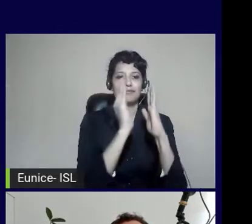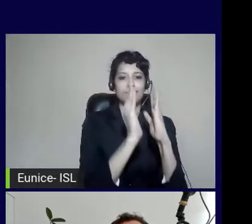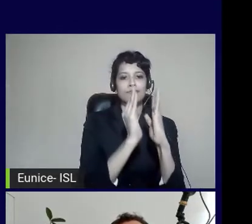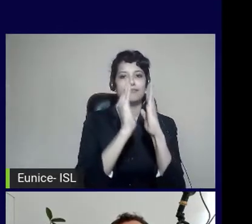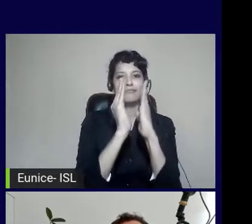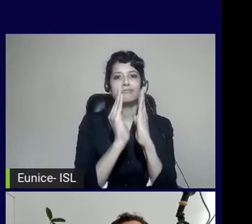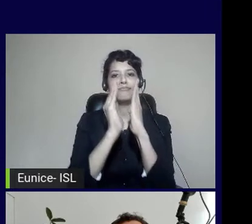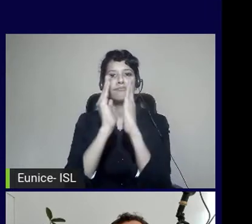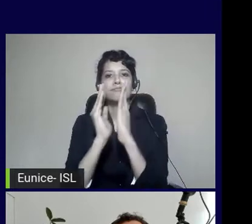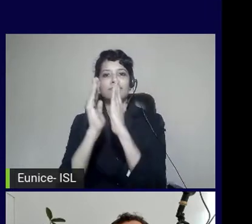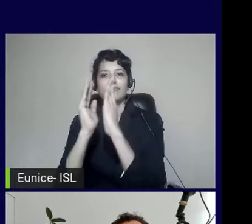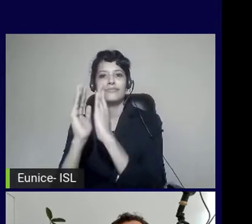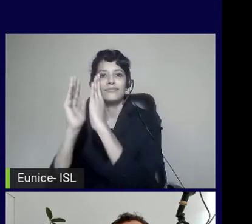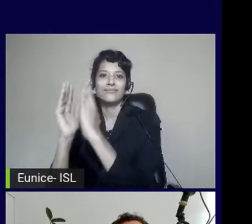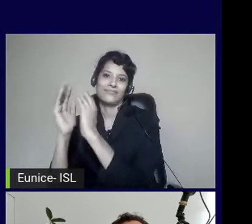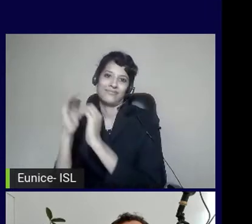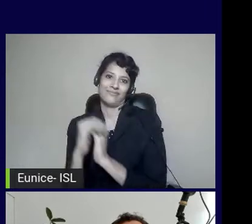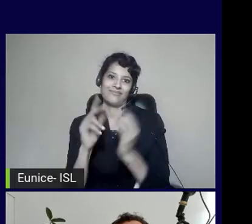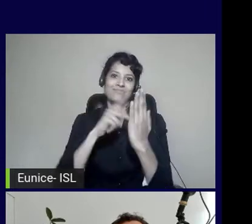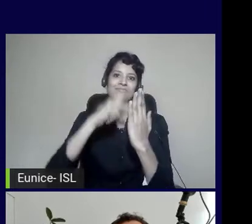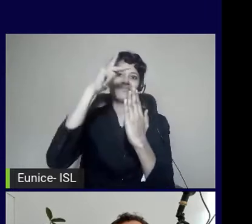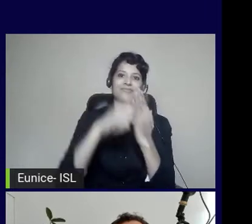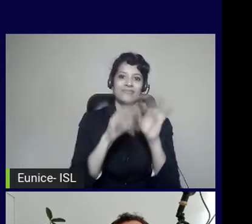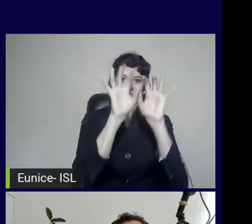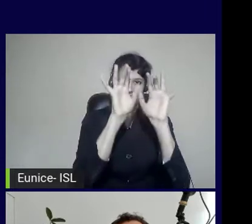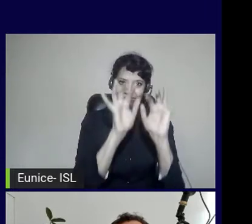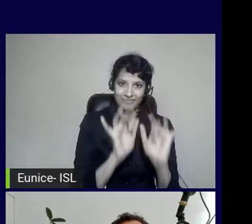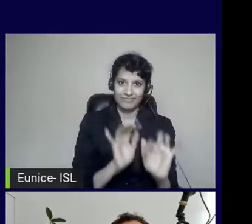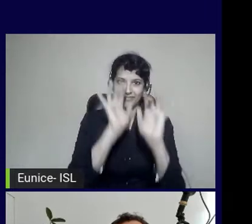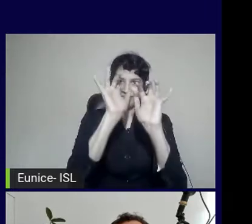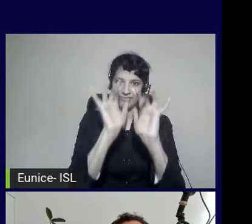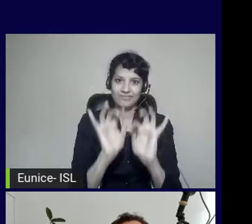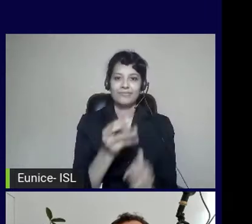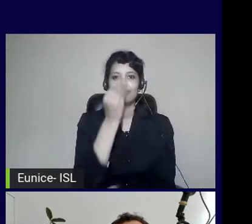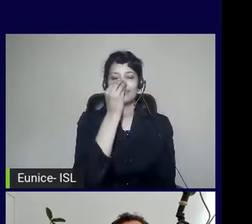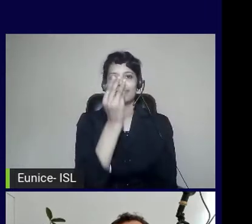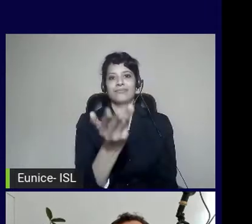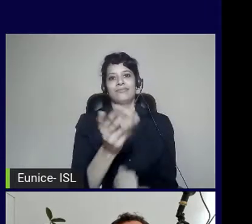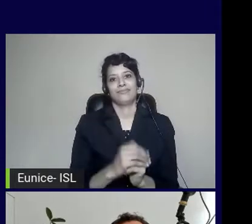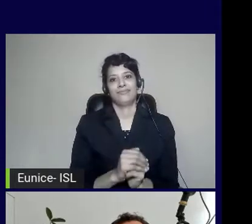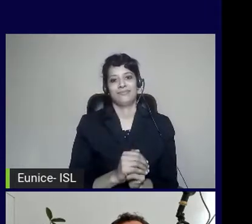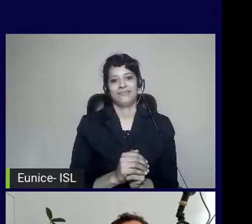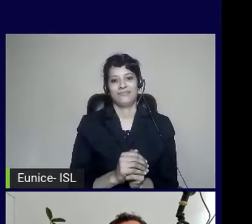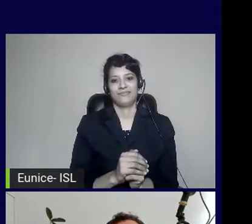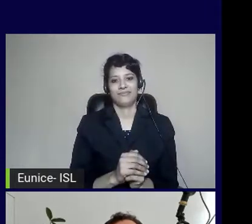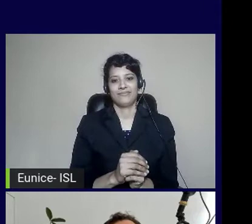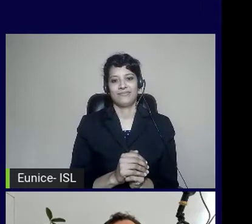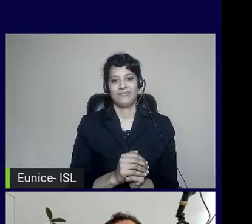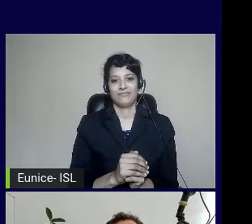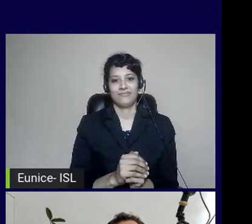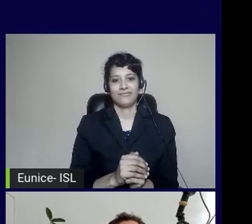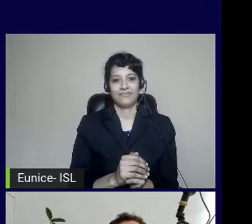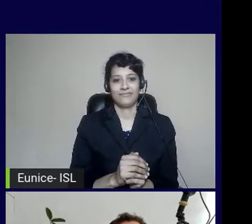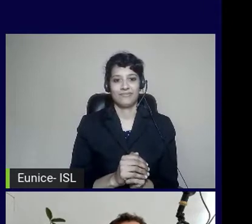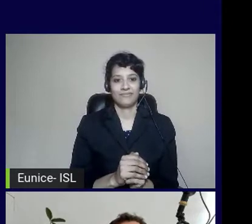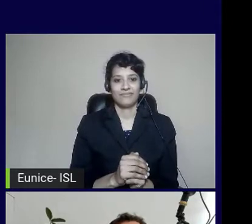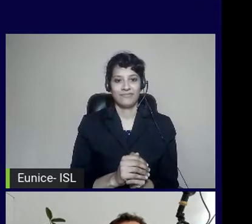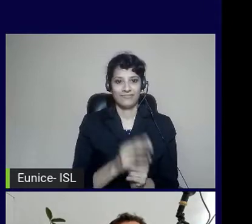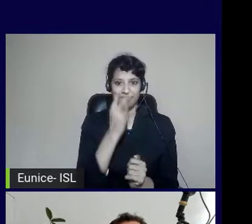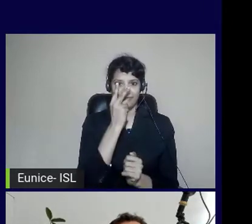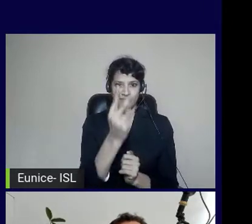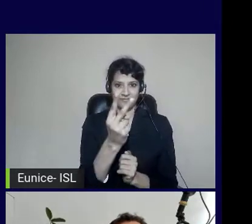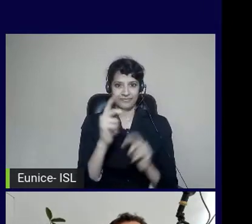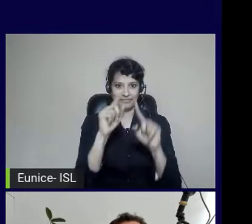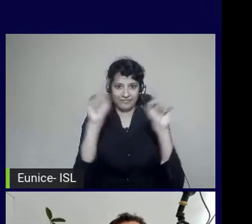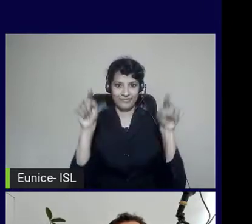testing, coding, design, and backlog. And then there is no Hydra. And this is what it looks like. So on your